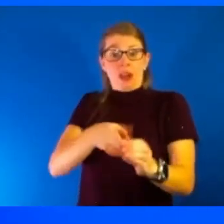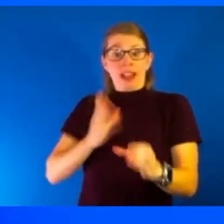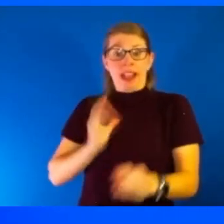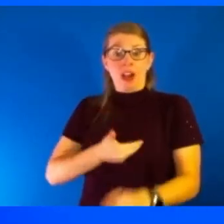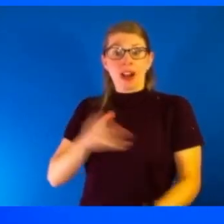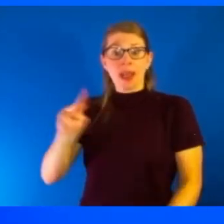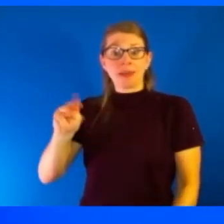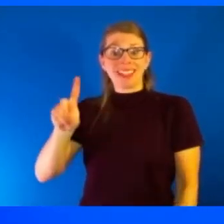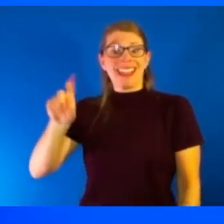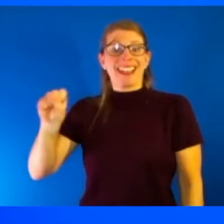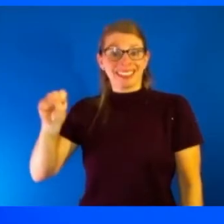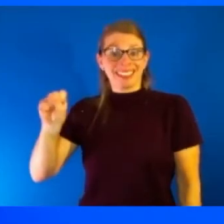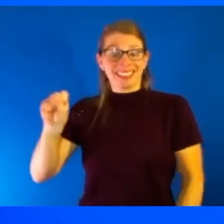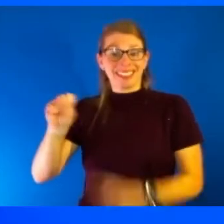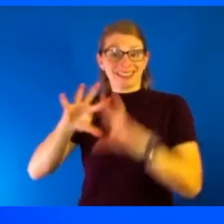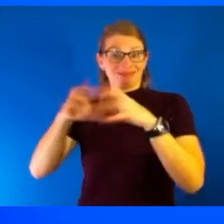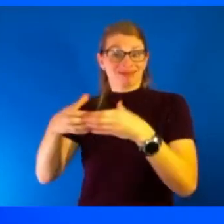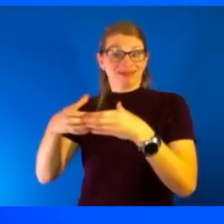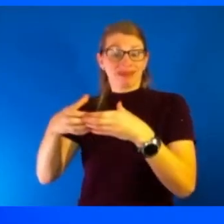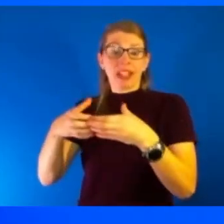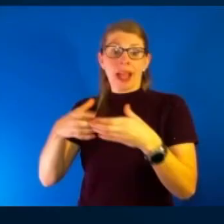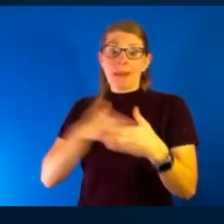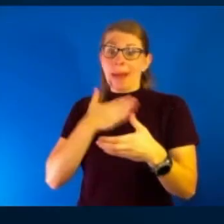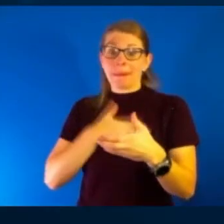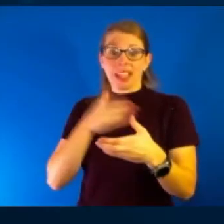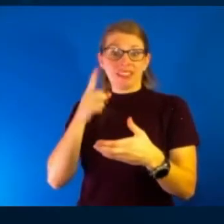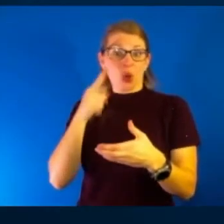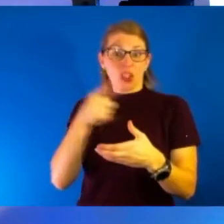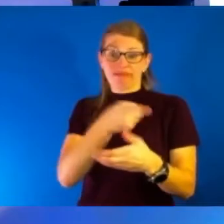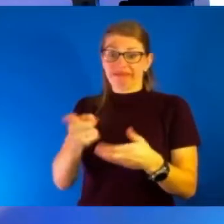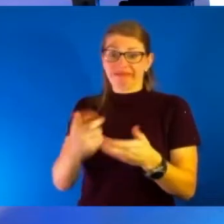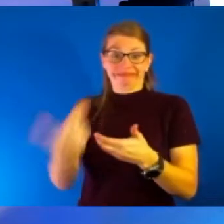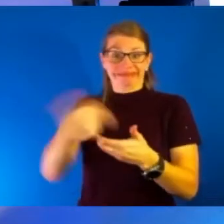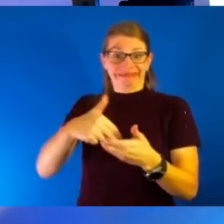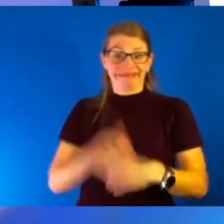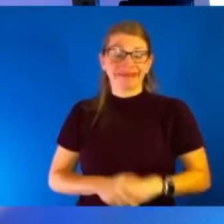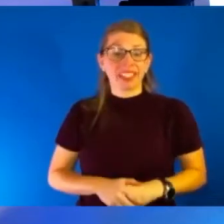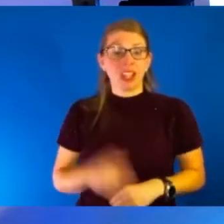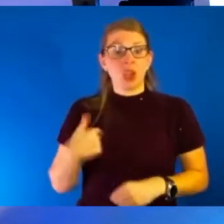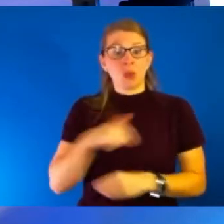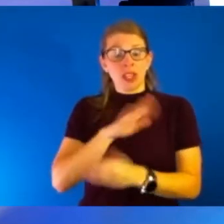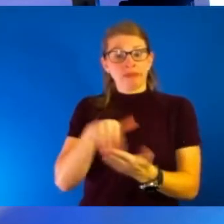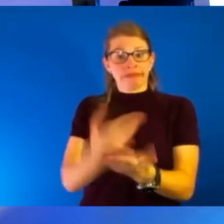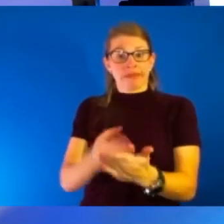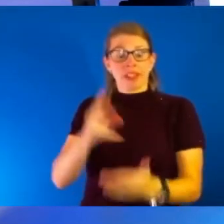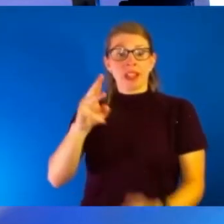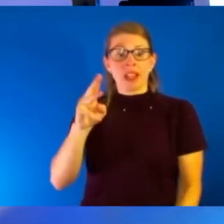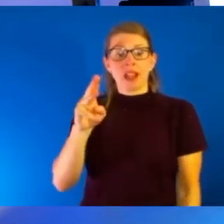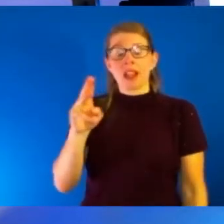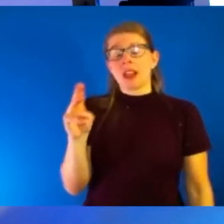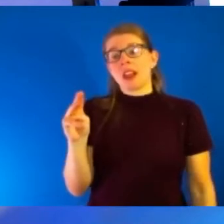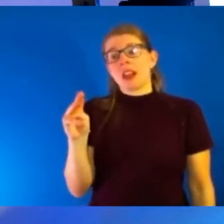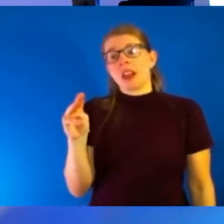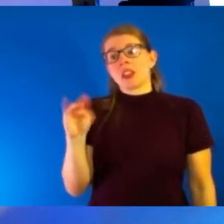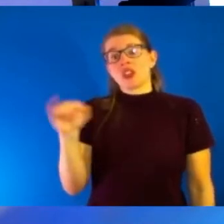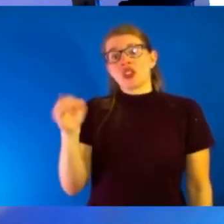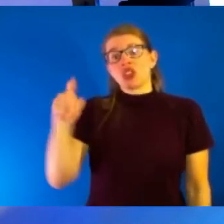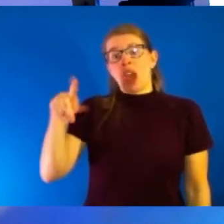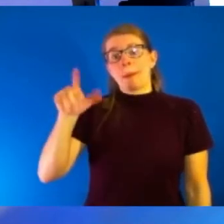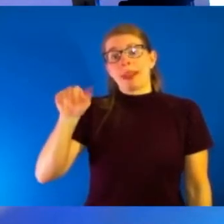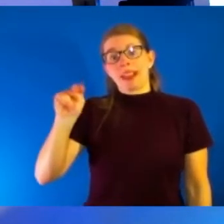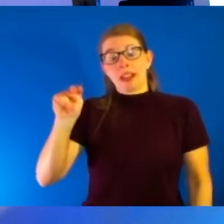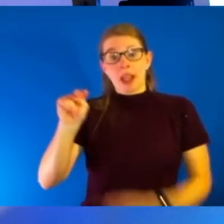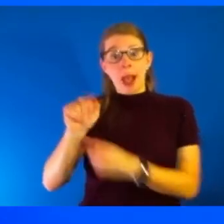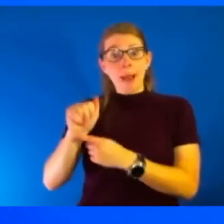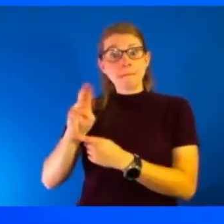to have them join. So I have a question for you. When we're in Joplin, there's AmeriCorps. Is AmeriCorps still out there doing work? AmeriCorps still out there